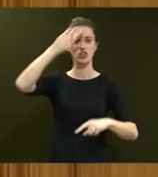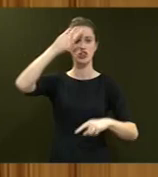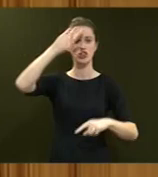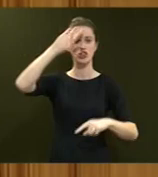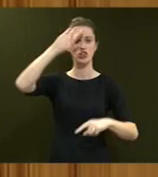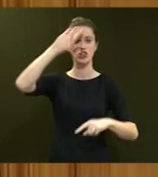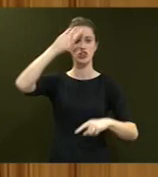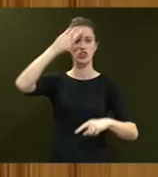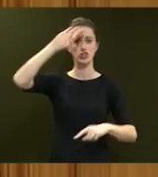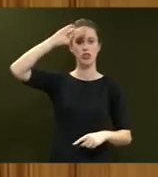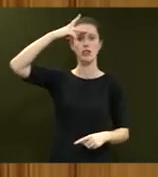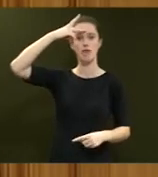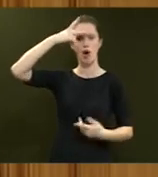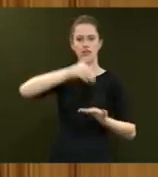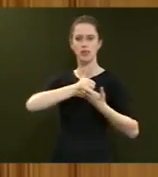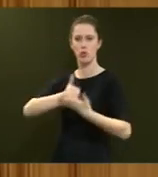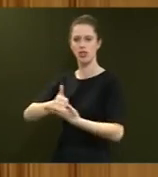in supporting the legislation?